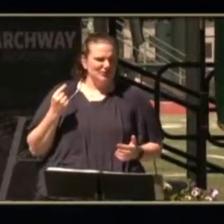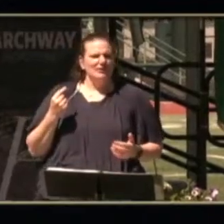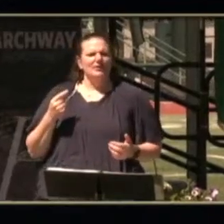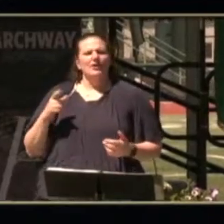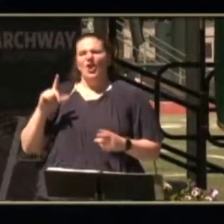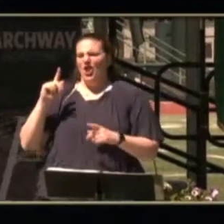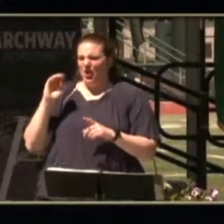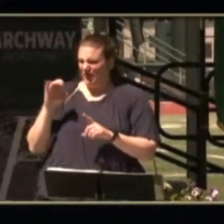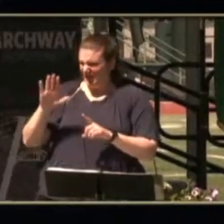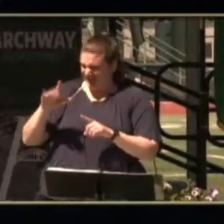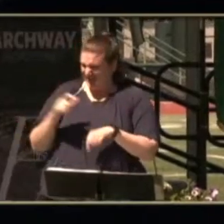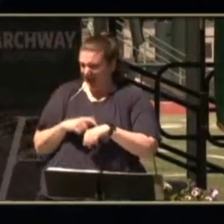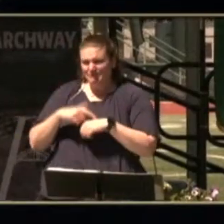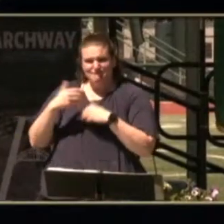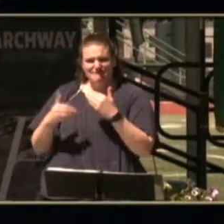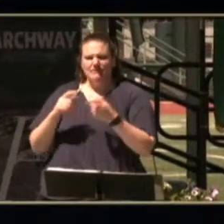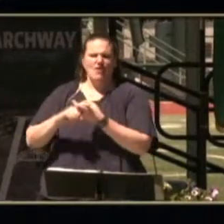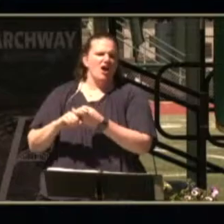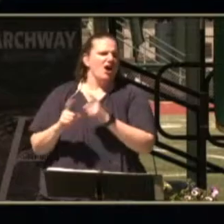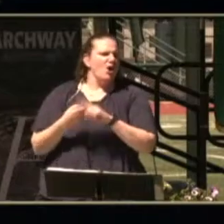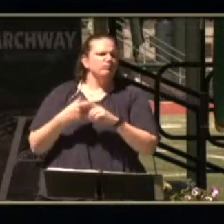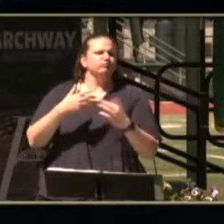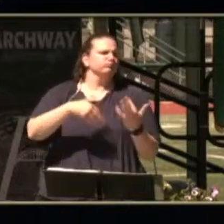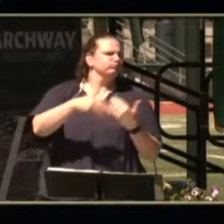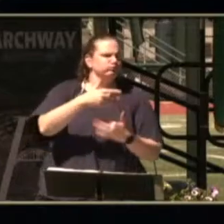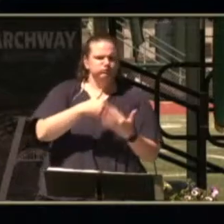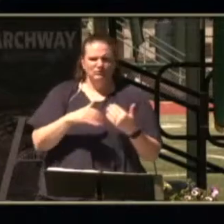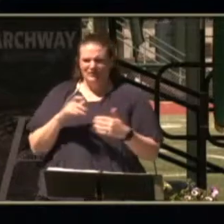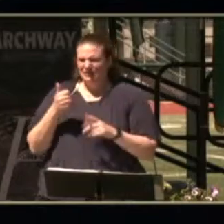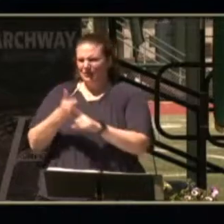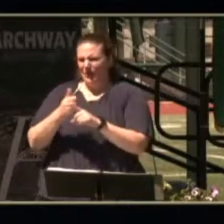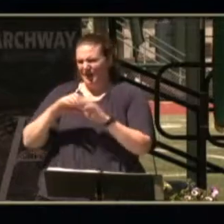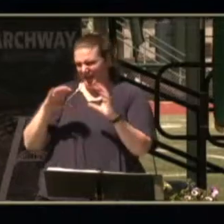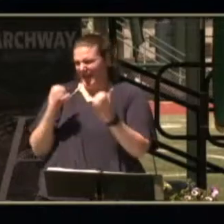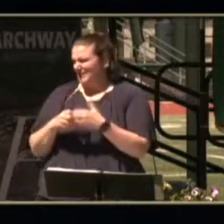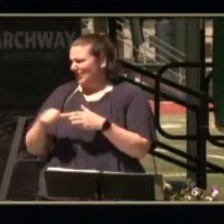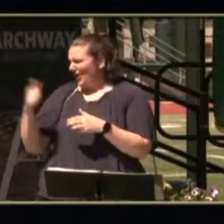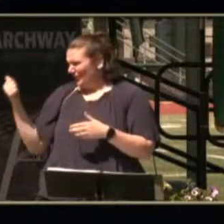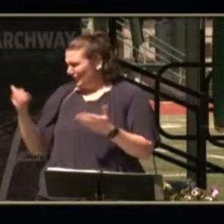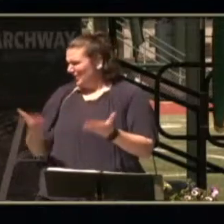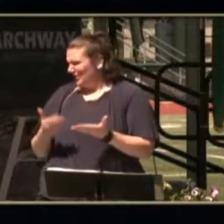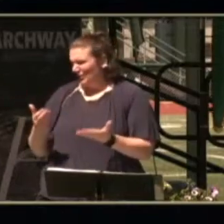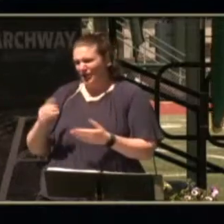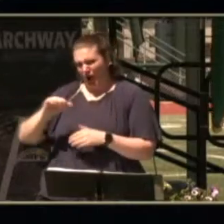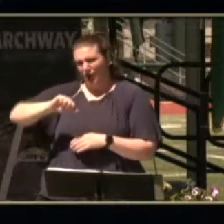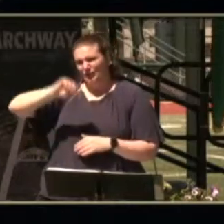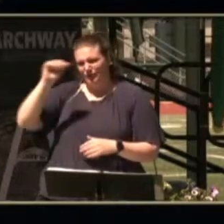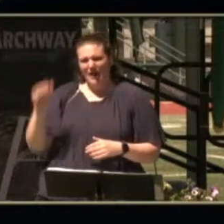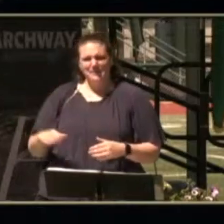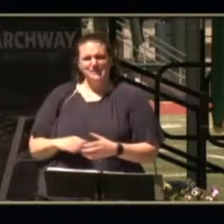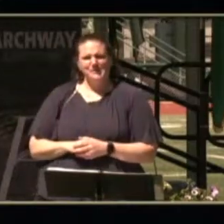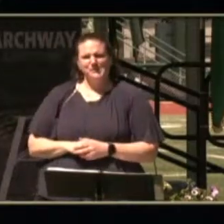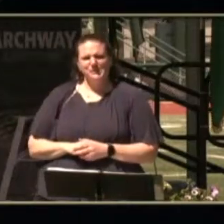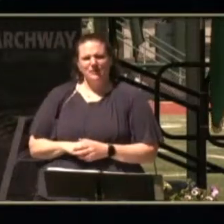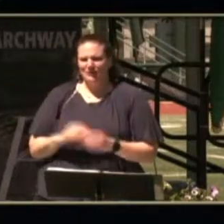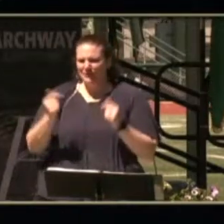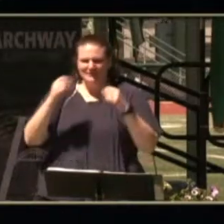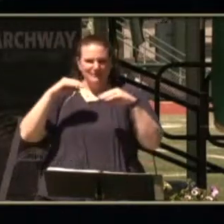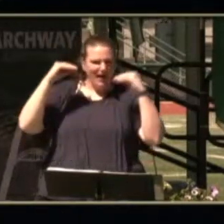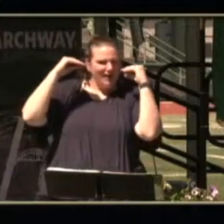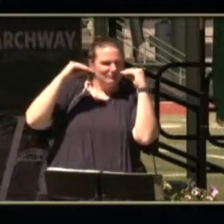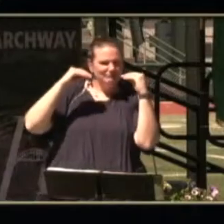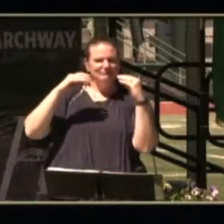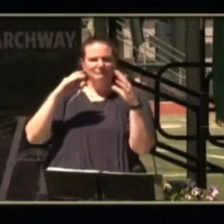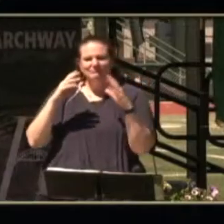luke's time here he has made many friends both in his own class and in others here at archway he is always quick with a smile